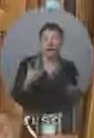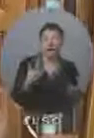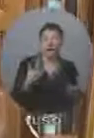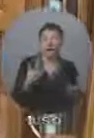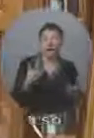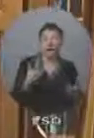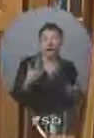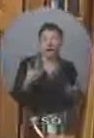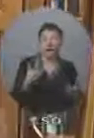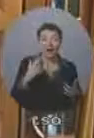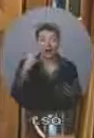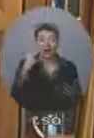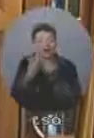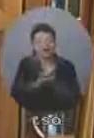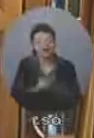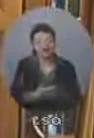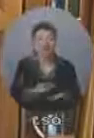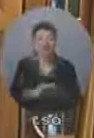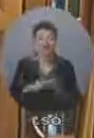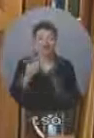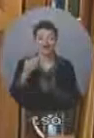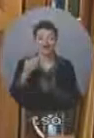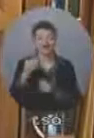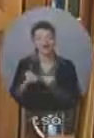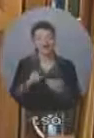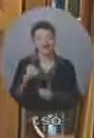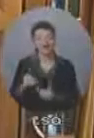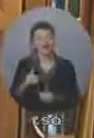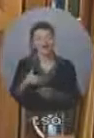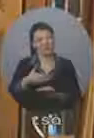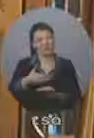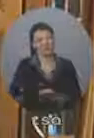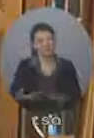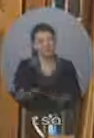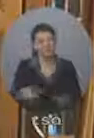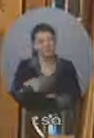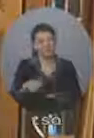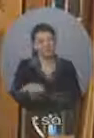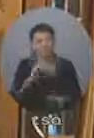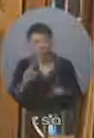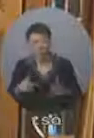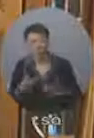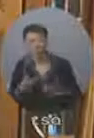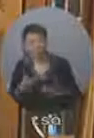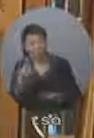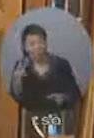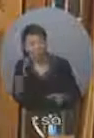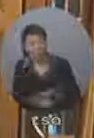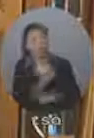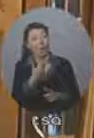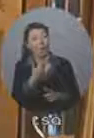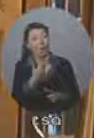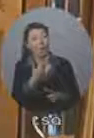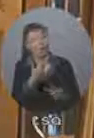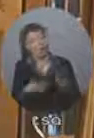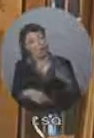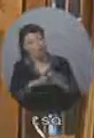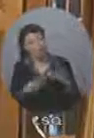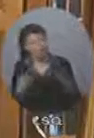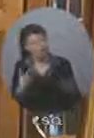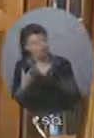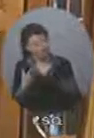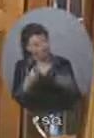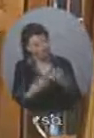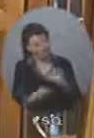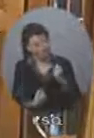have waited for over three months to hear whether they're getting the funding. Critical programs in developing countries are being cut.